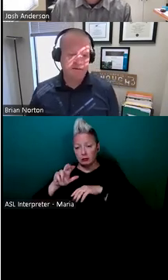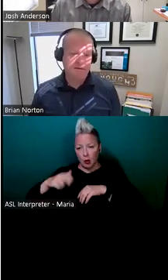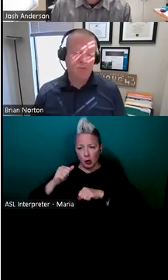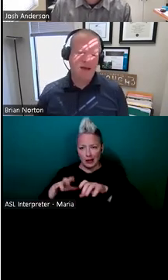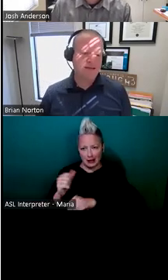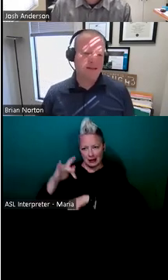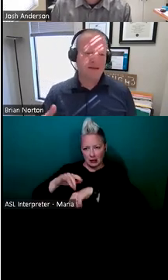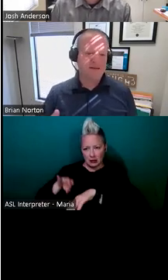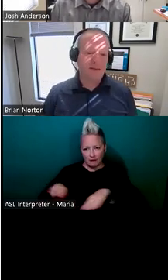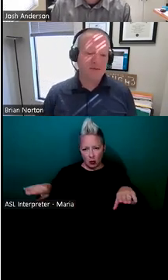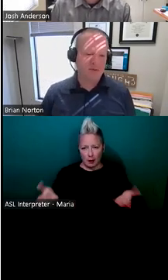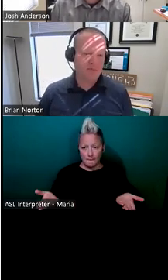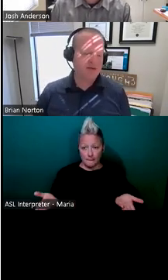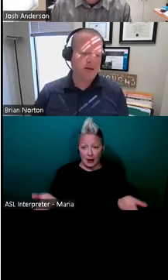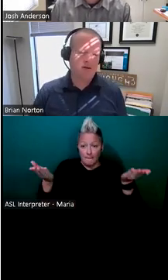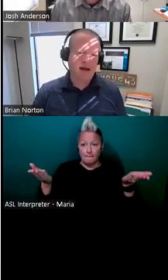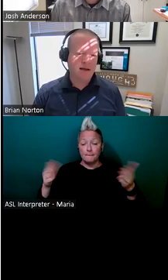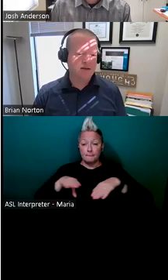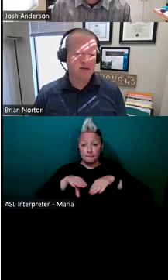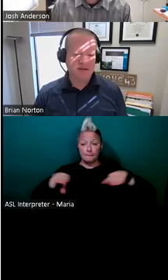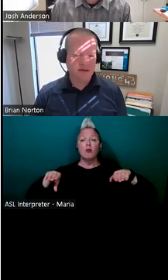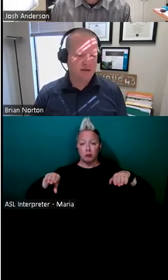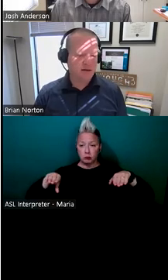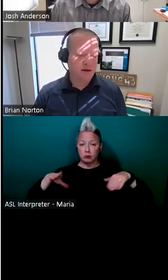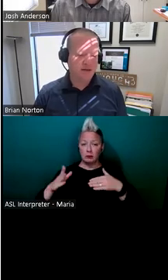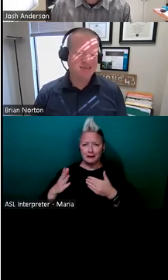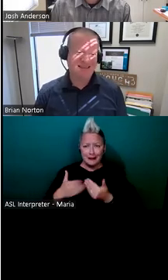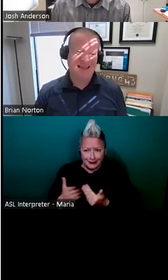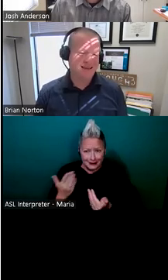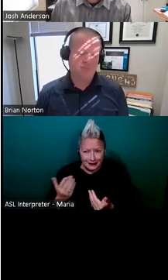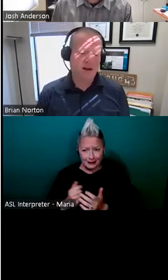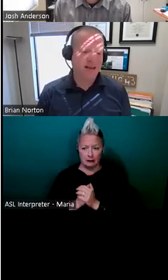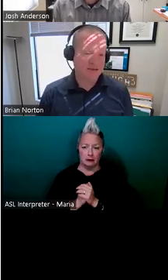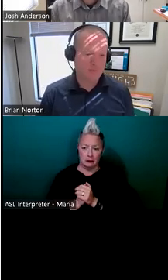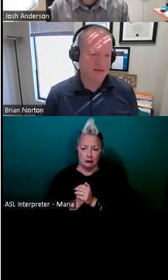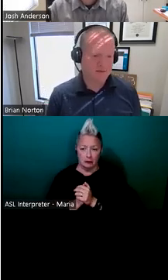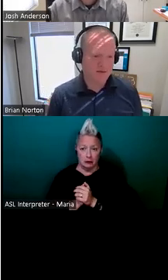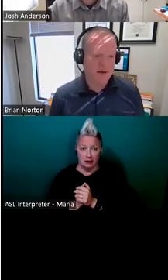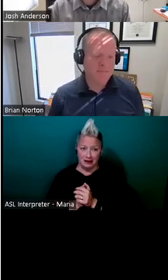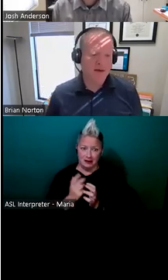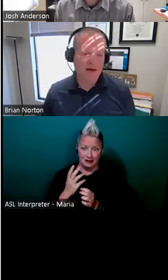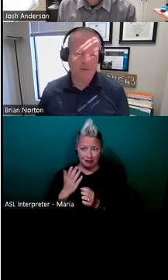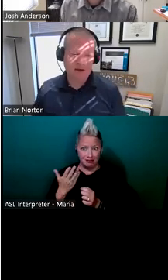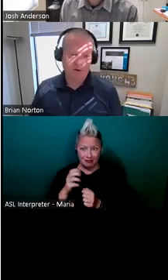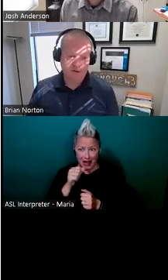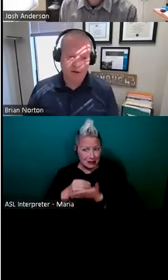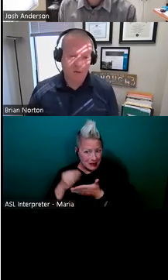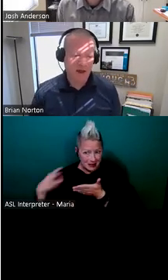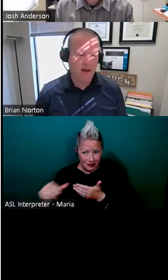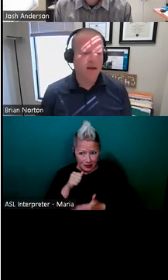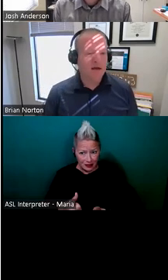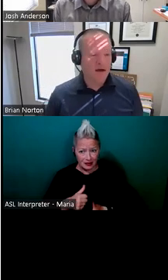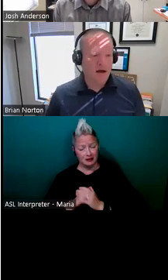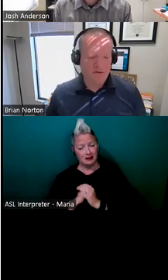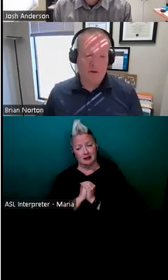very easily. Raising things up to a particular height is easy. Um, it's, it's pretty inexpensive. Um, and it goes a long